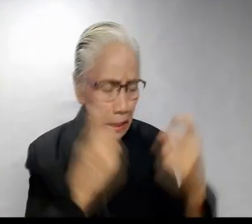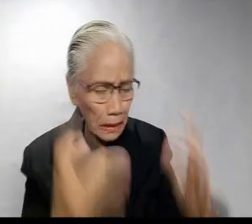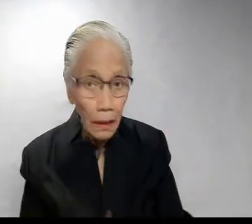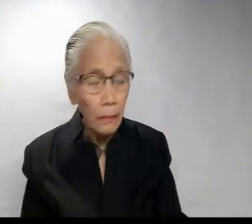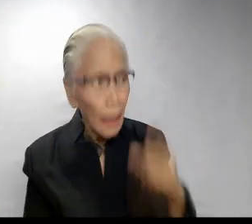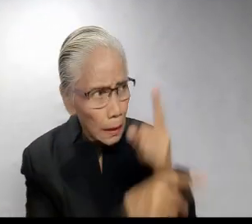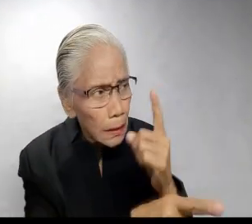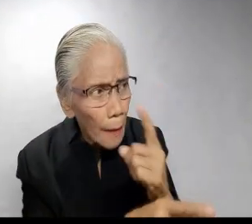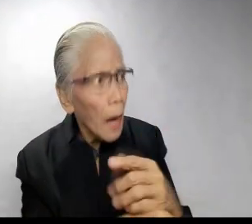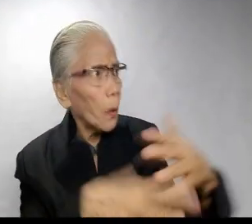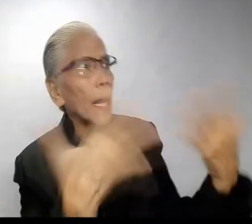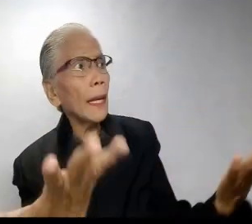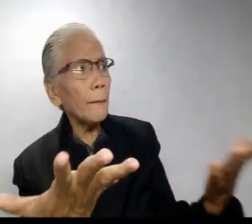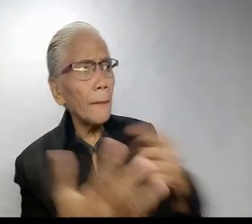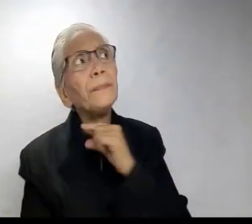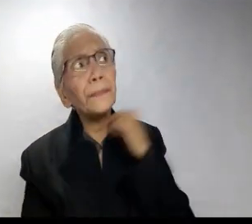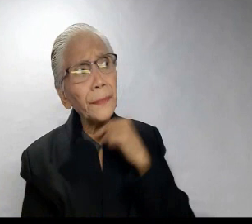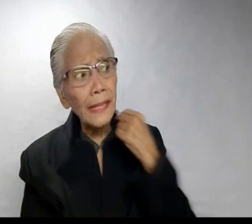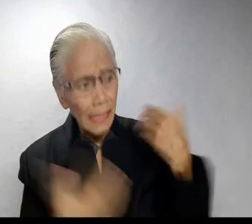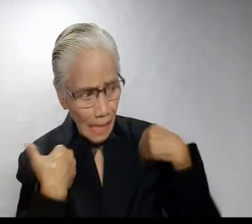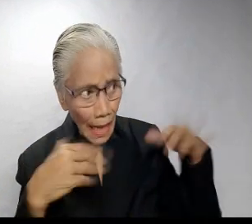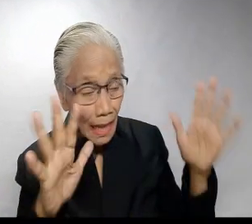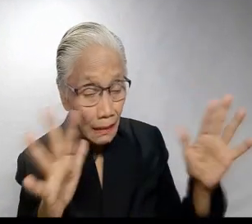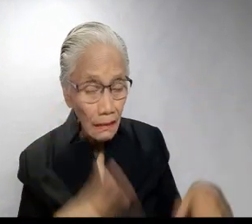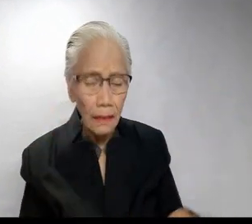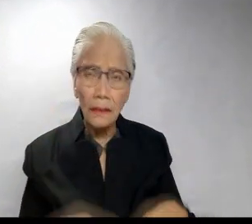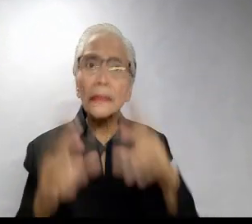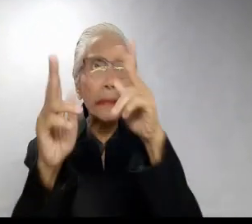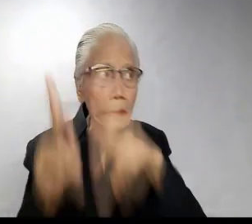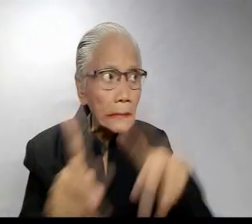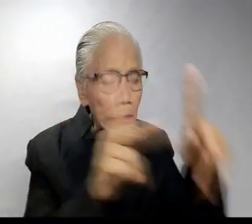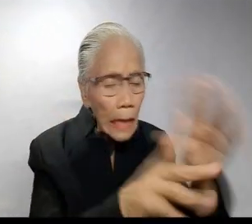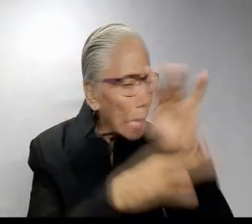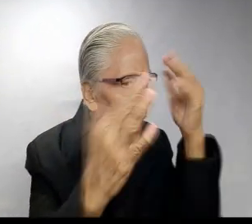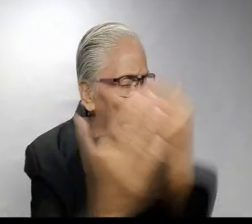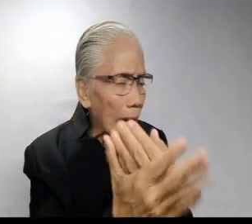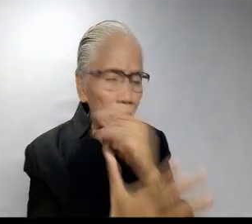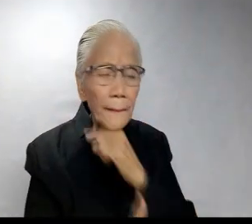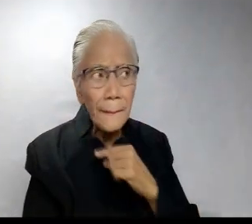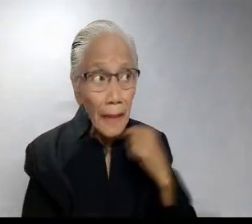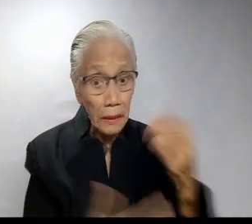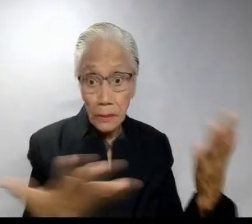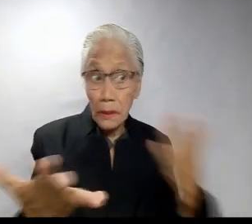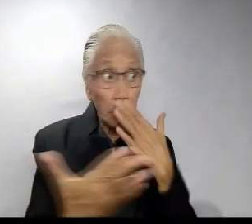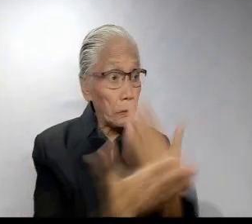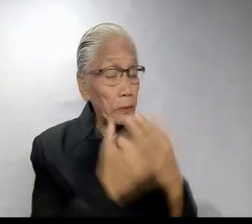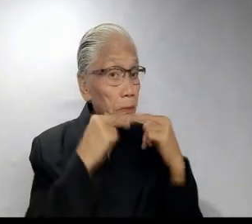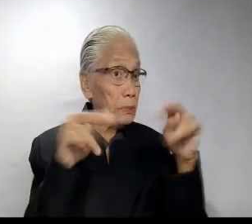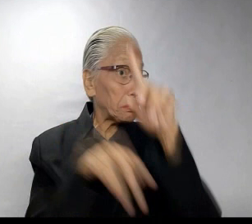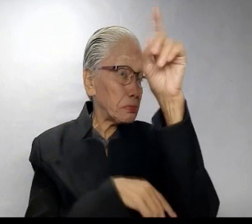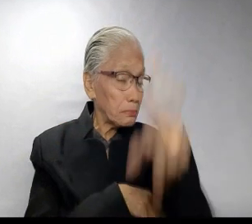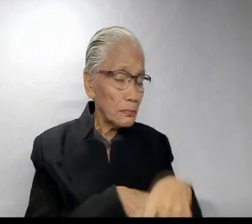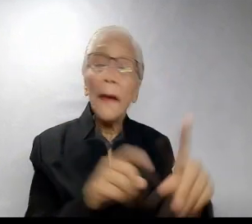naman yung pareng yan eh. Tama, wala namang priest na angels. Human beings ang lahat ng pare.